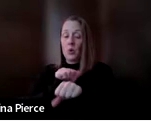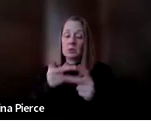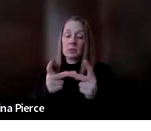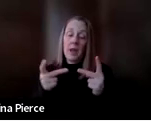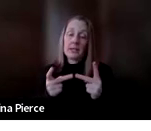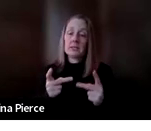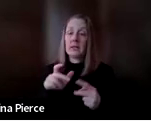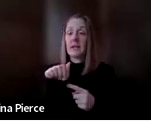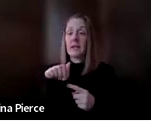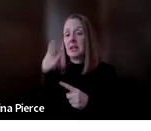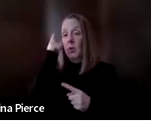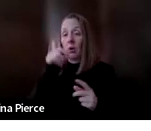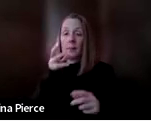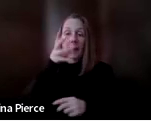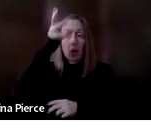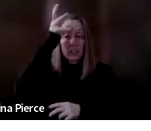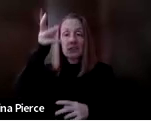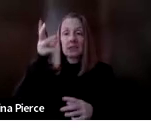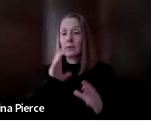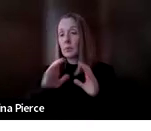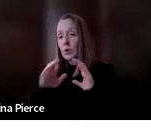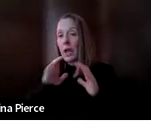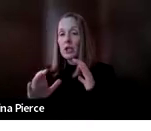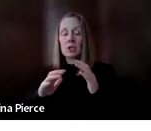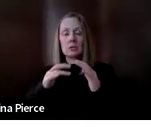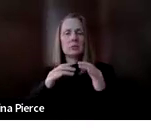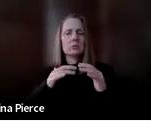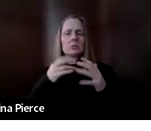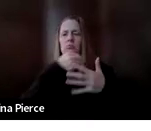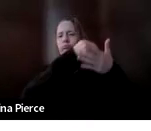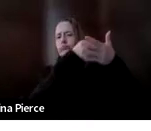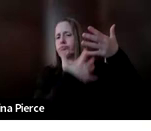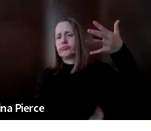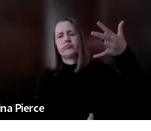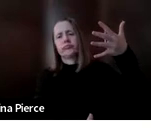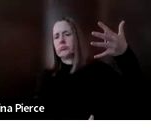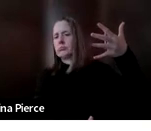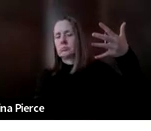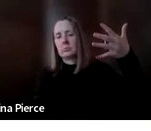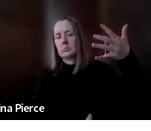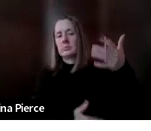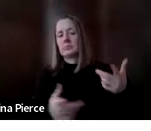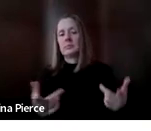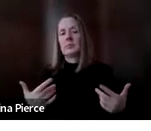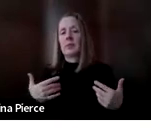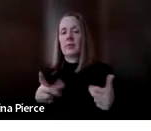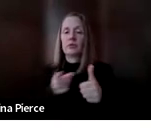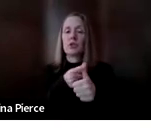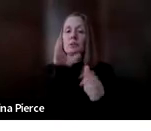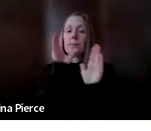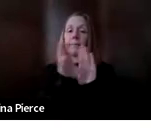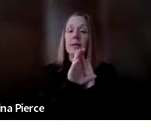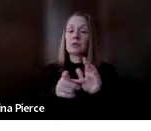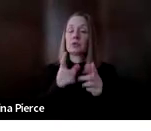communication for parenting and so much more on this slide you see there's um the first picture here shows